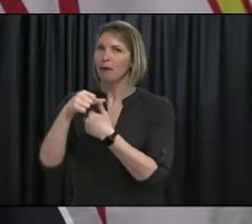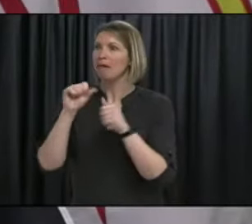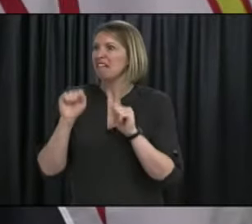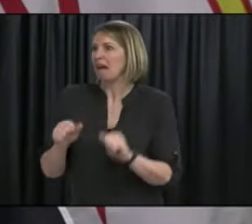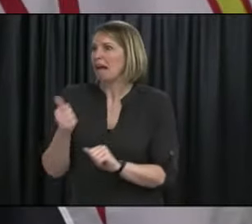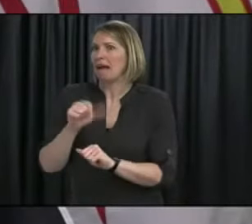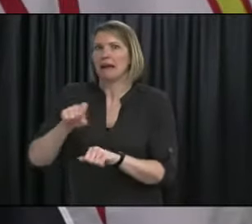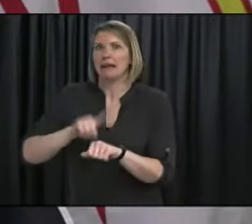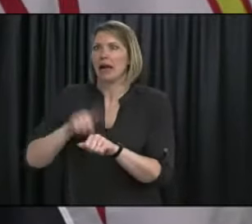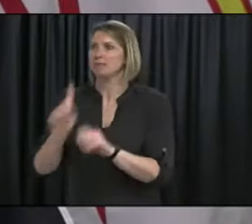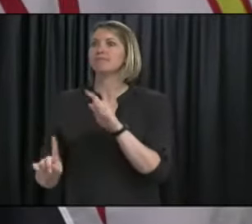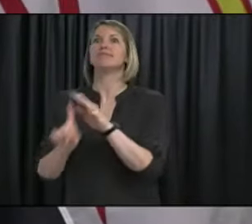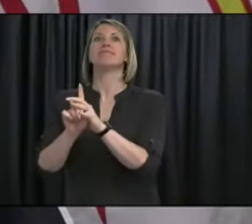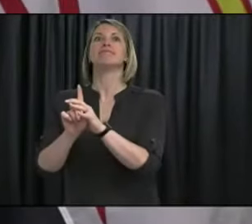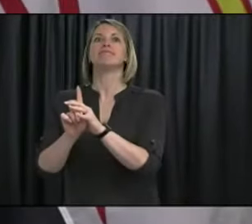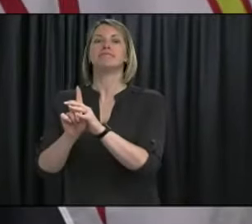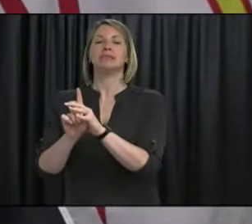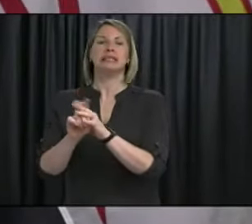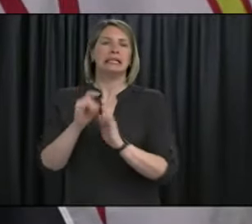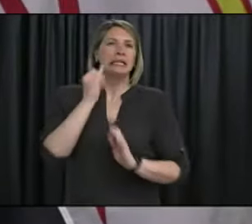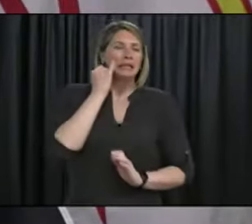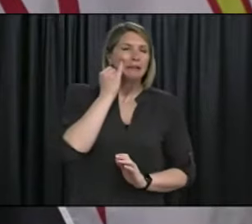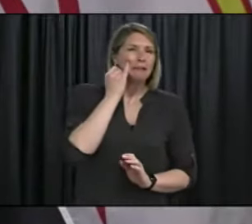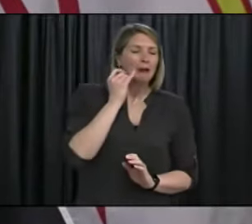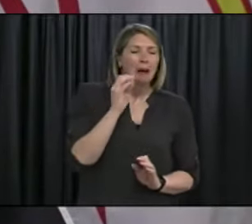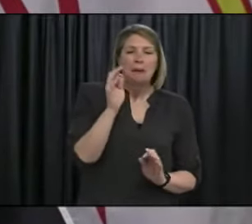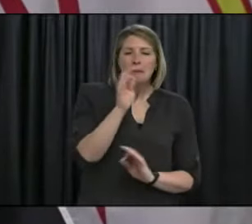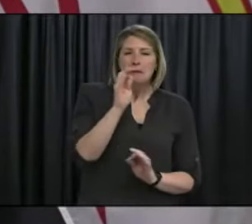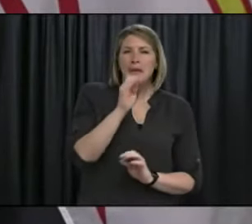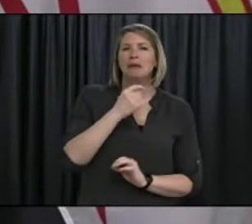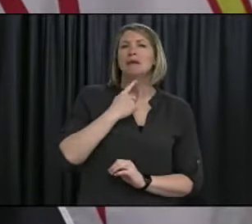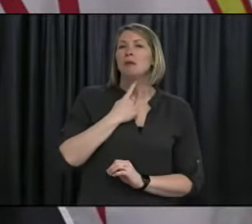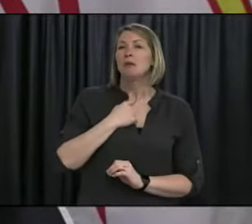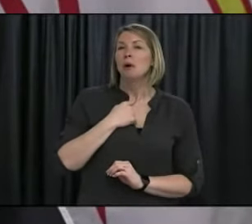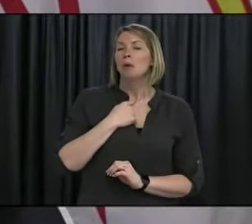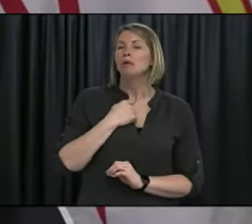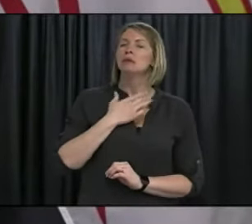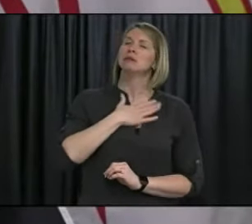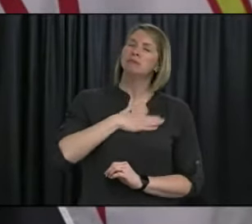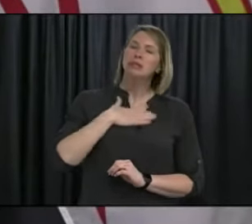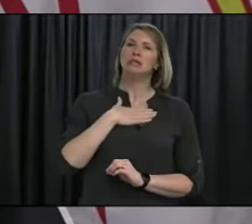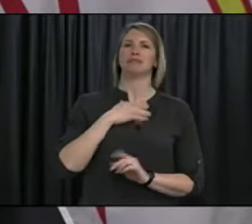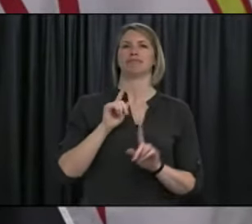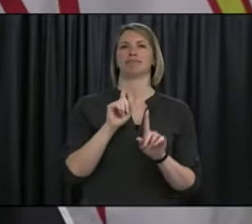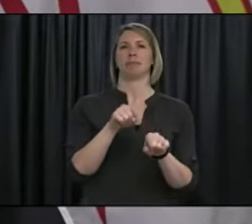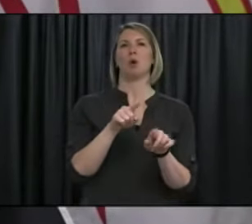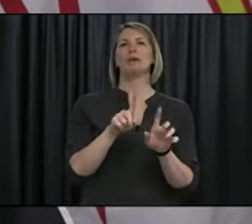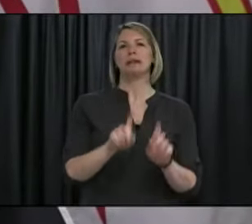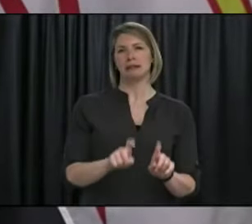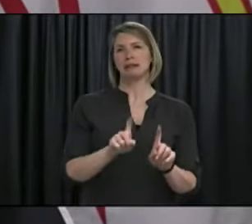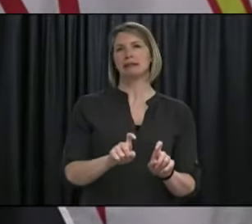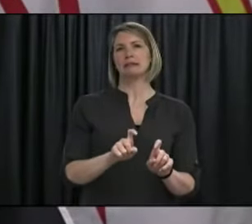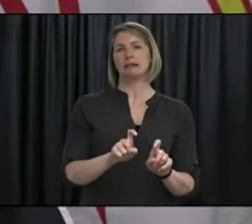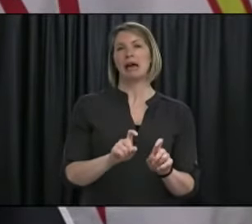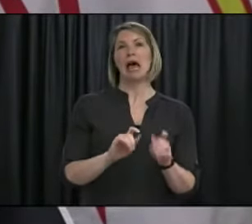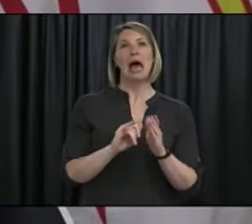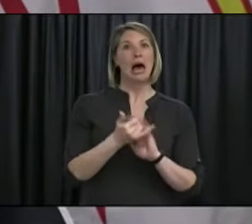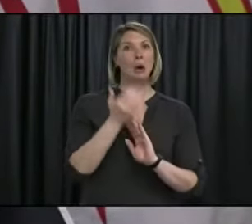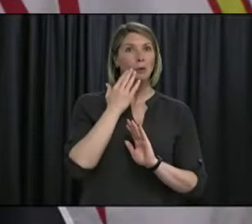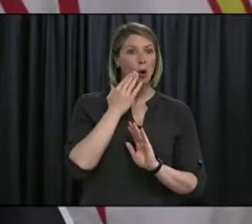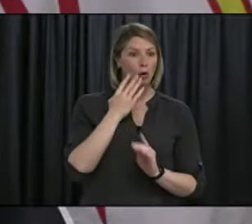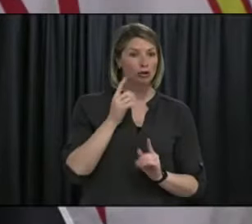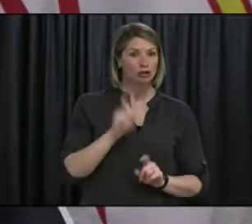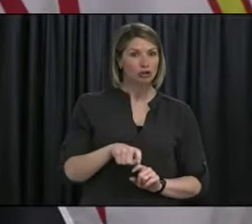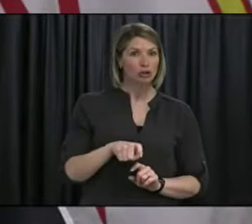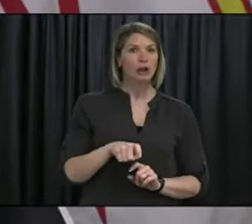symptoms of COVID-19, even if it is just one mild symptom, book a COVID test using the online assessment and referral